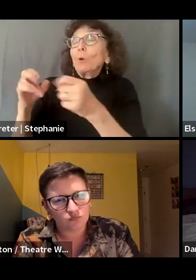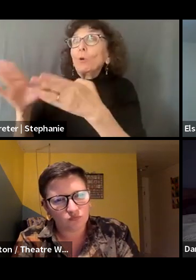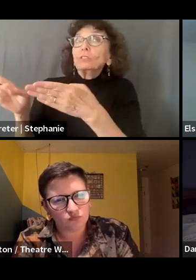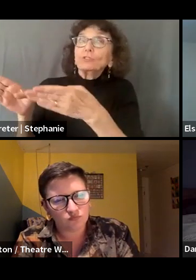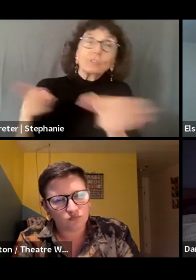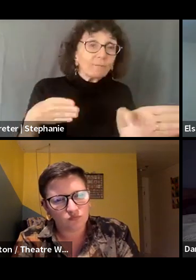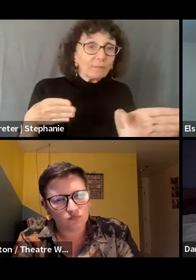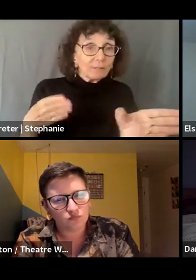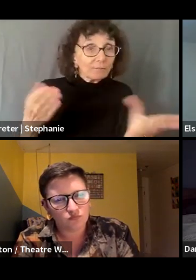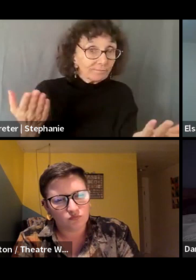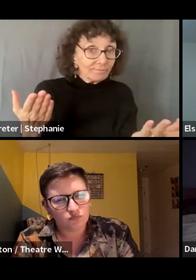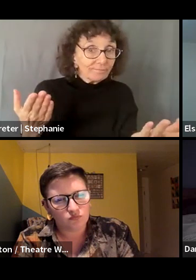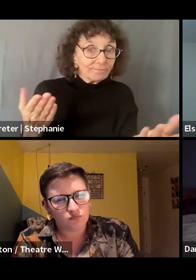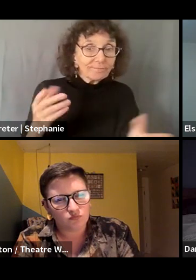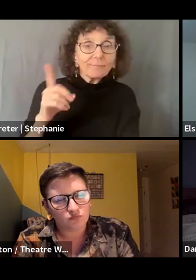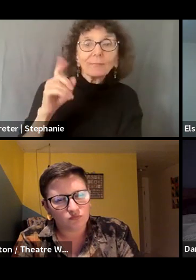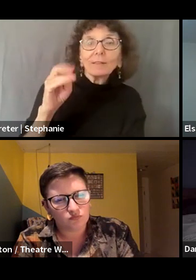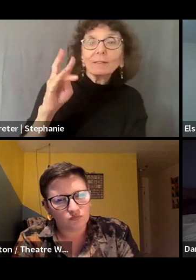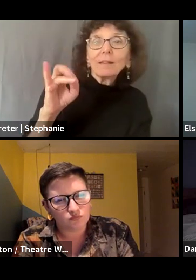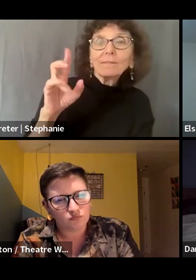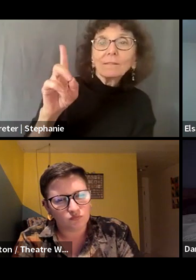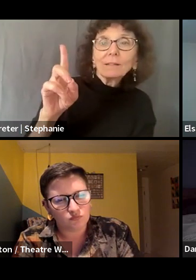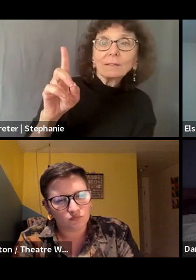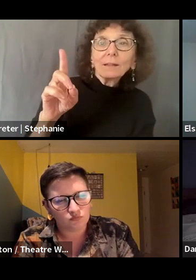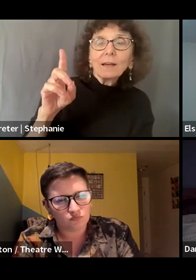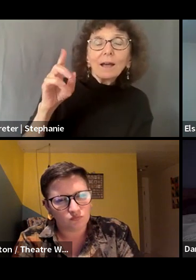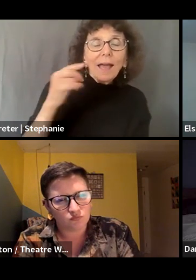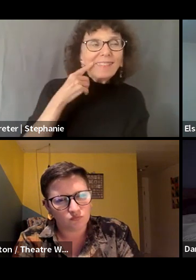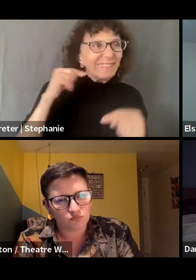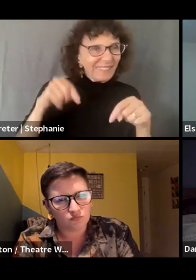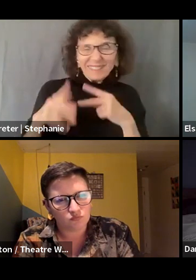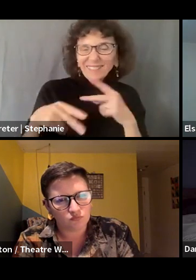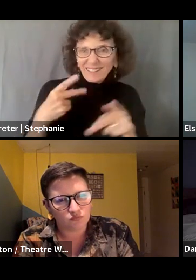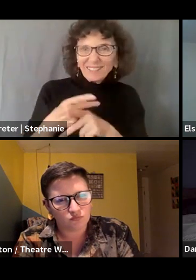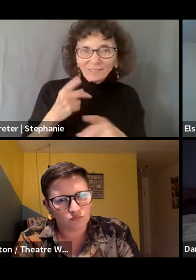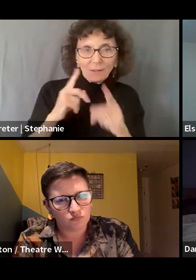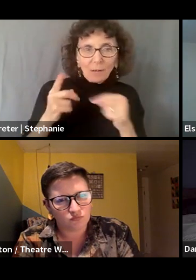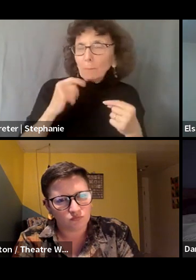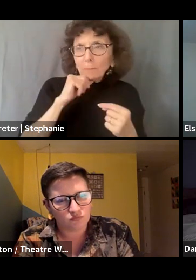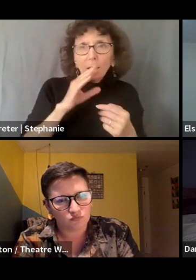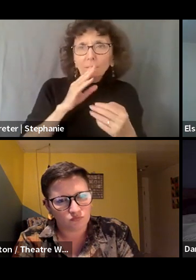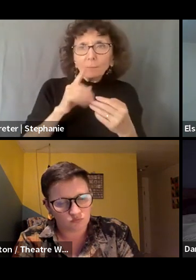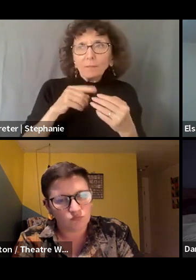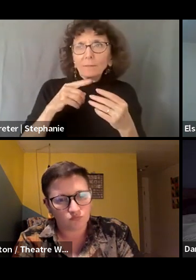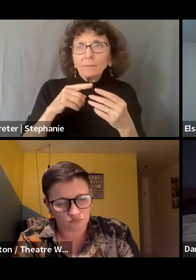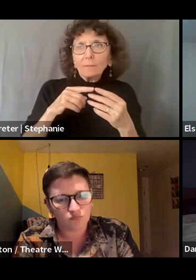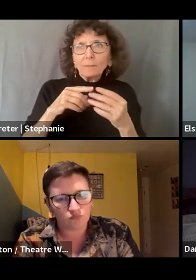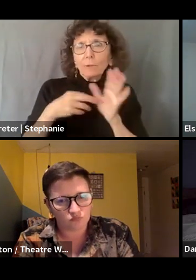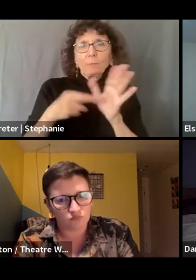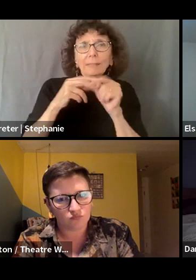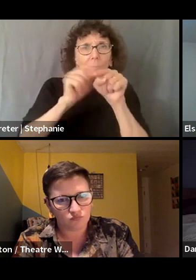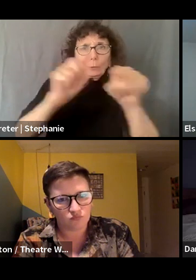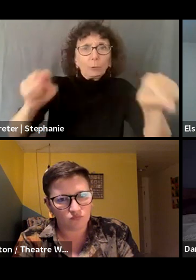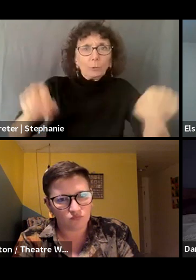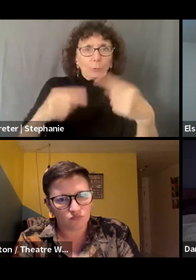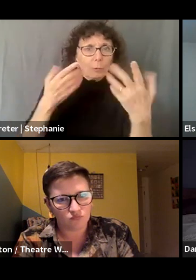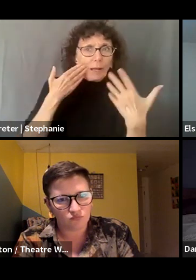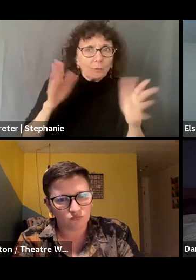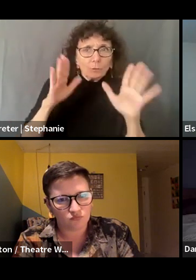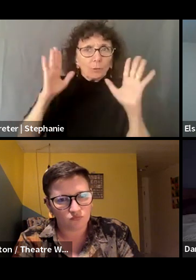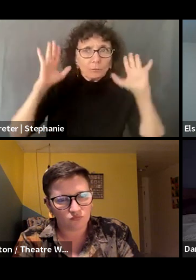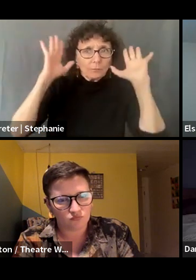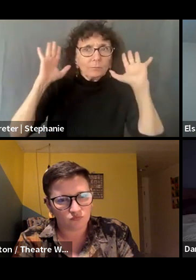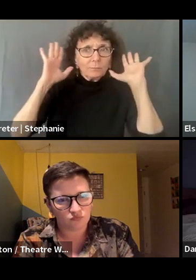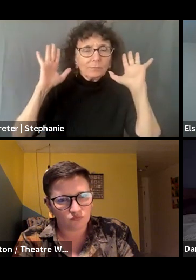It is also true for conversations like this, that and I'm not speaking for anybody particular in this room, because I don't know all of the, the,